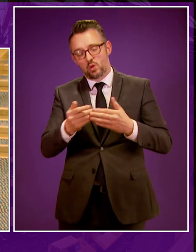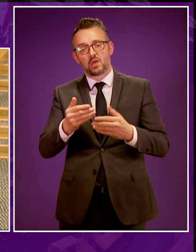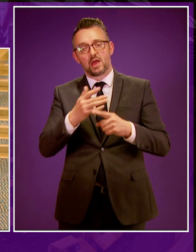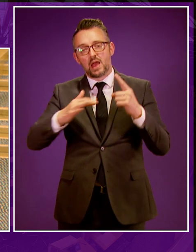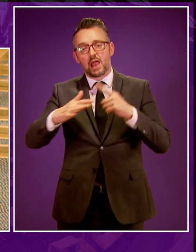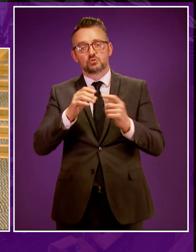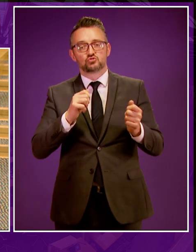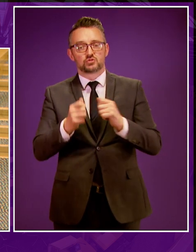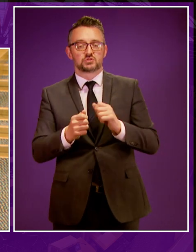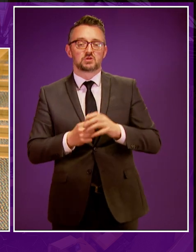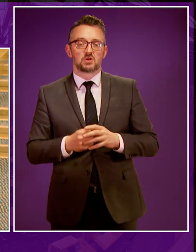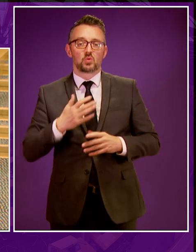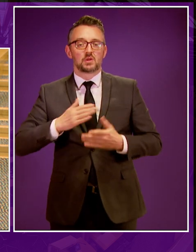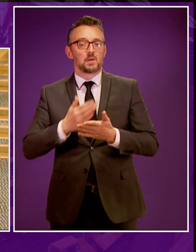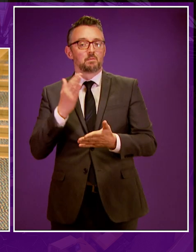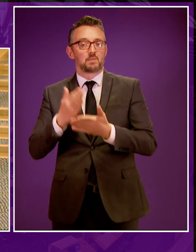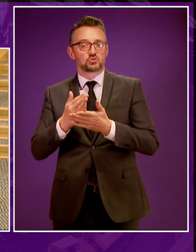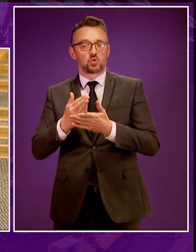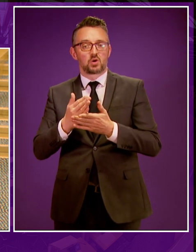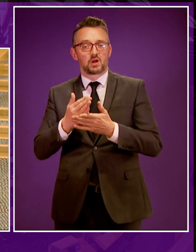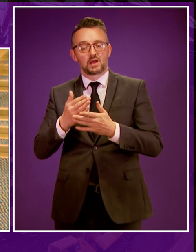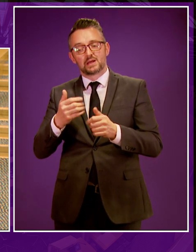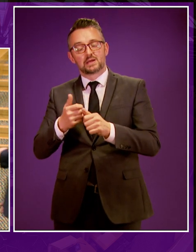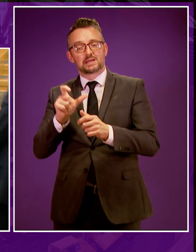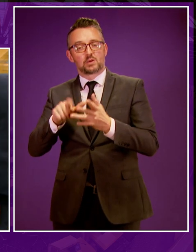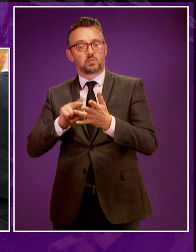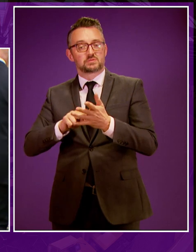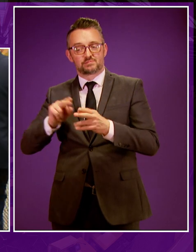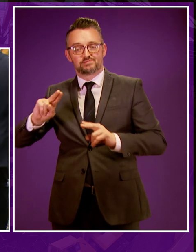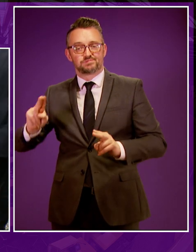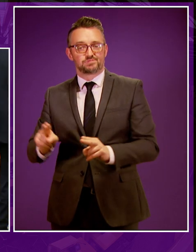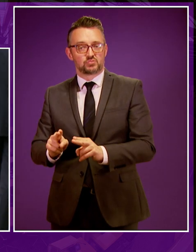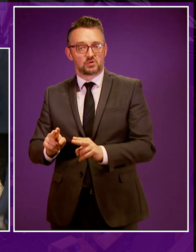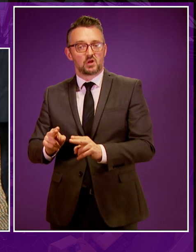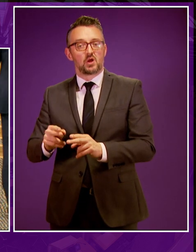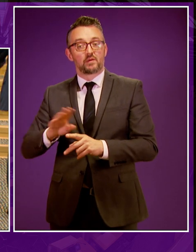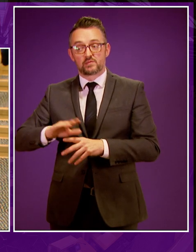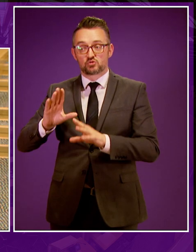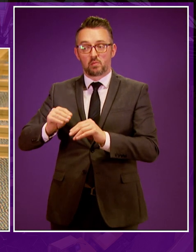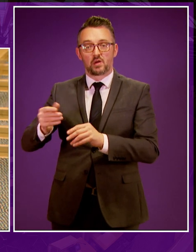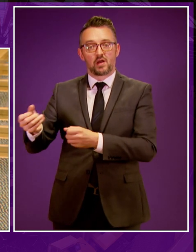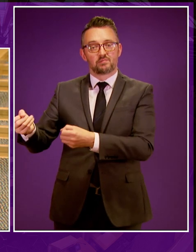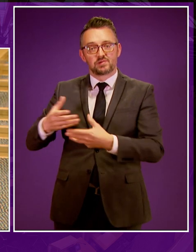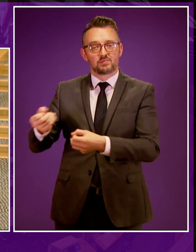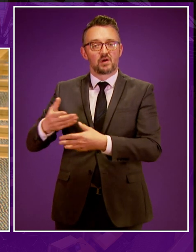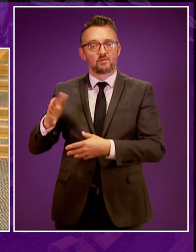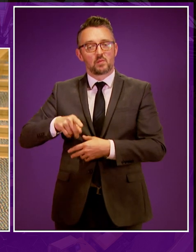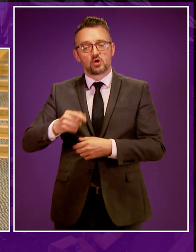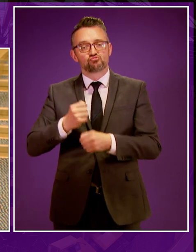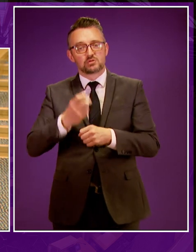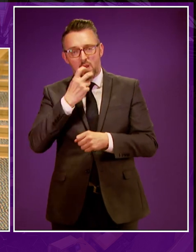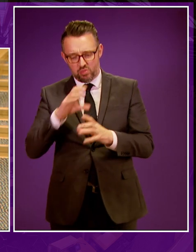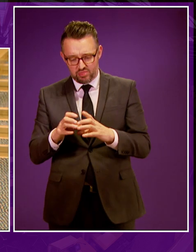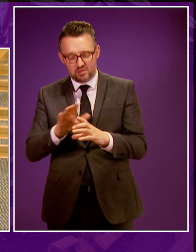change. We will work to ensure that UK funding for industrial decarbonisation reflects the scale of ambition for important Scottish industrial clusters, such as at